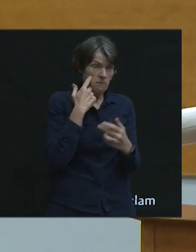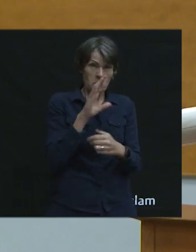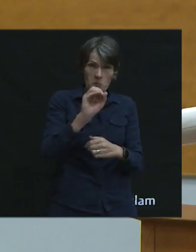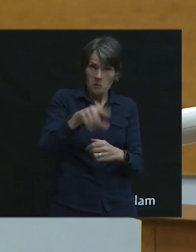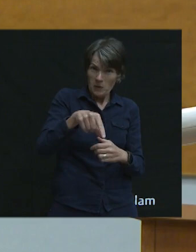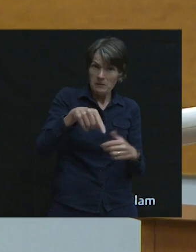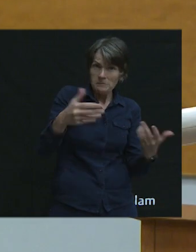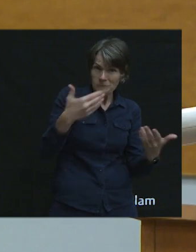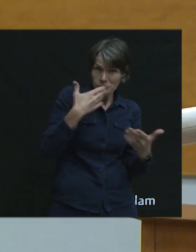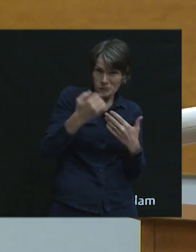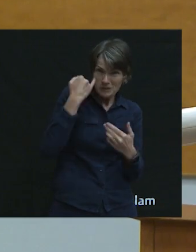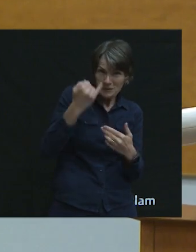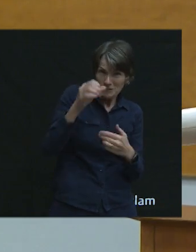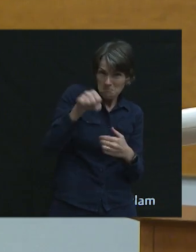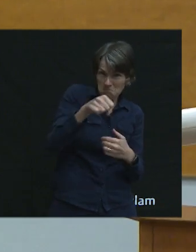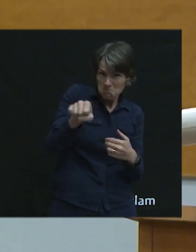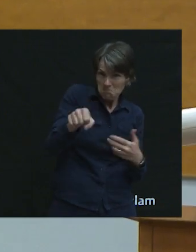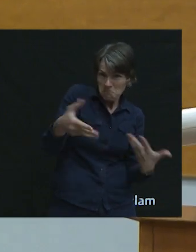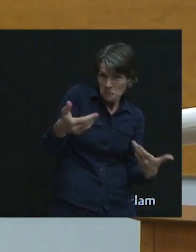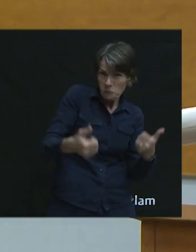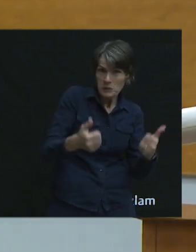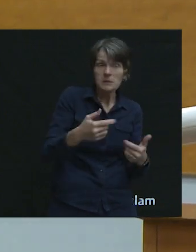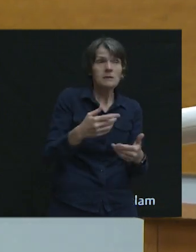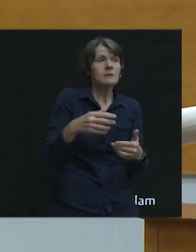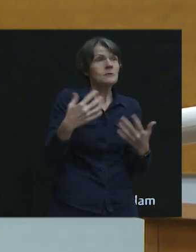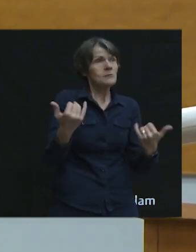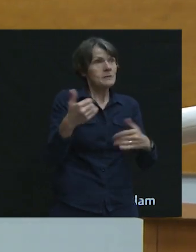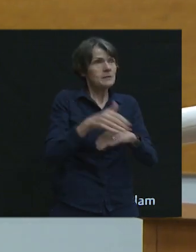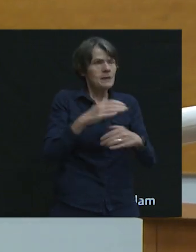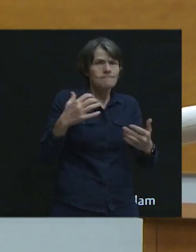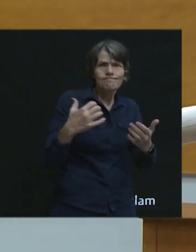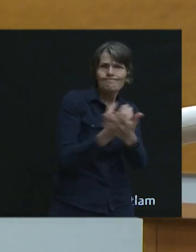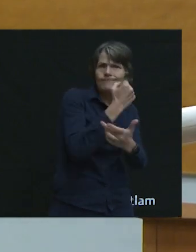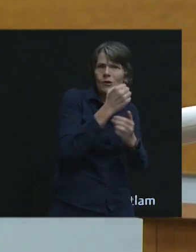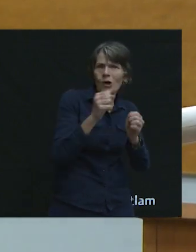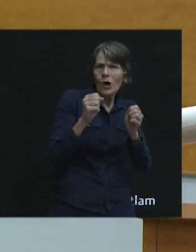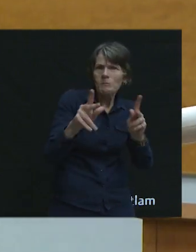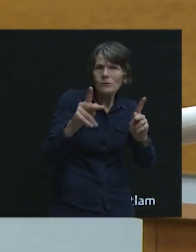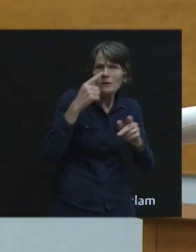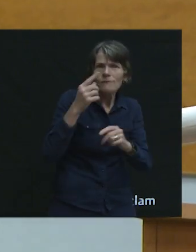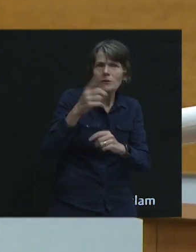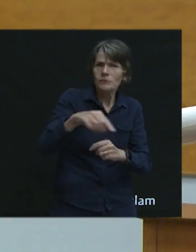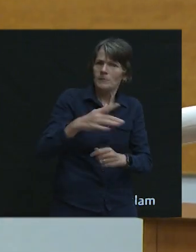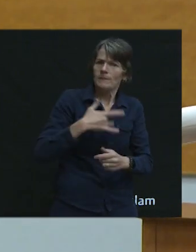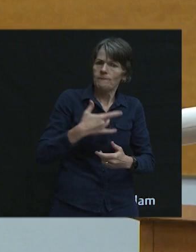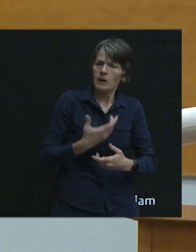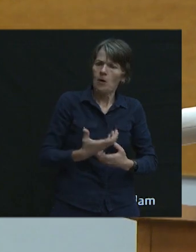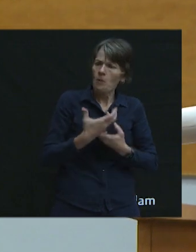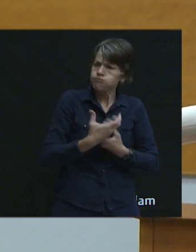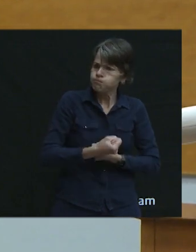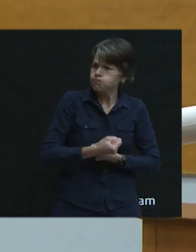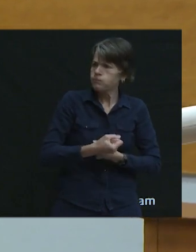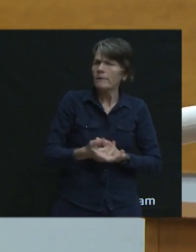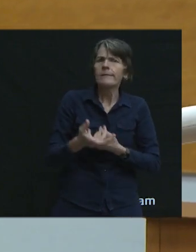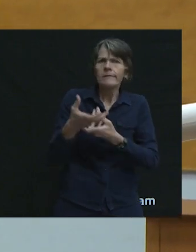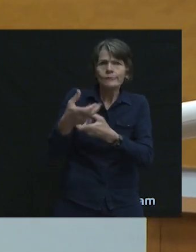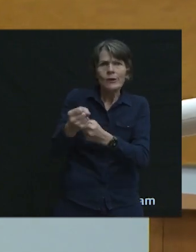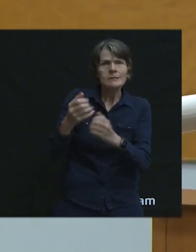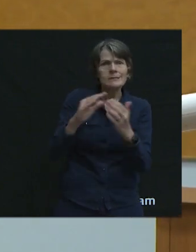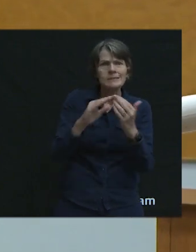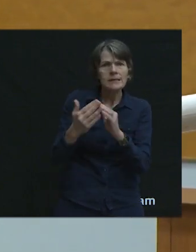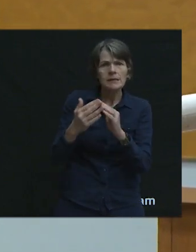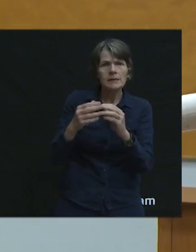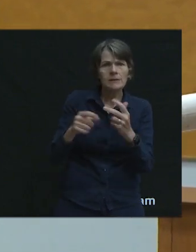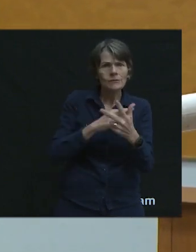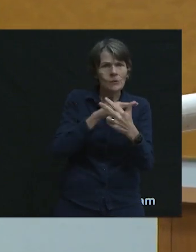tonight is an opportunity for you to feel like, OK, I want to feel like that. I'm confident that the city can actually achieve those three.